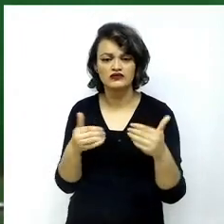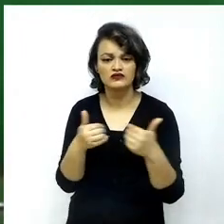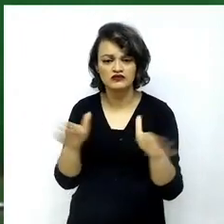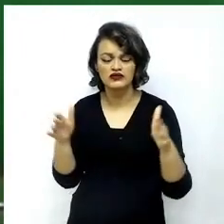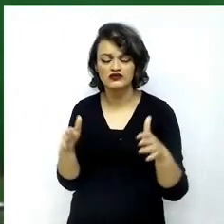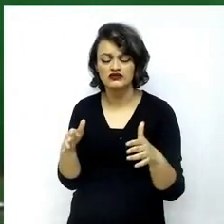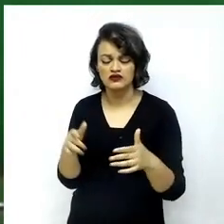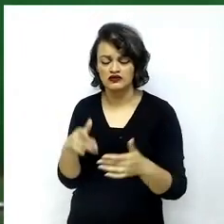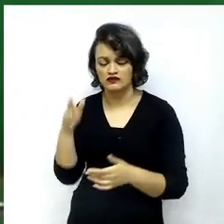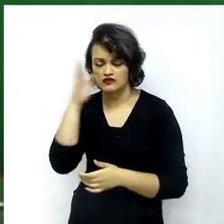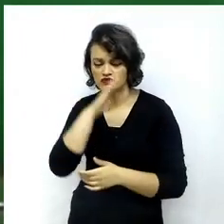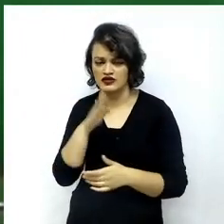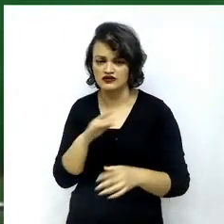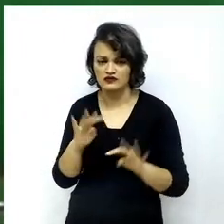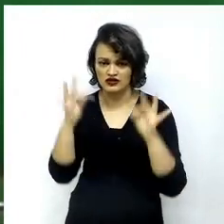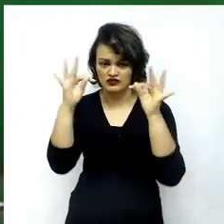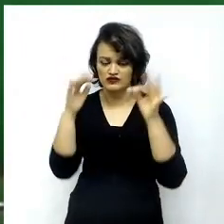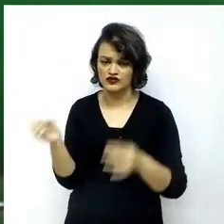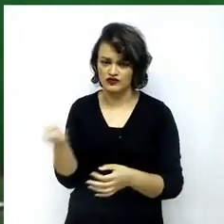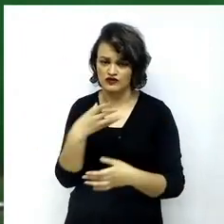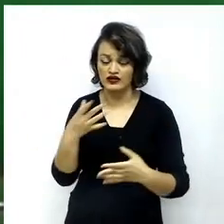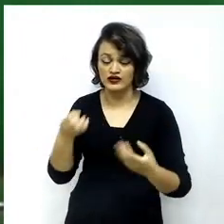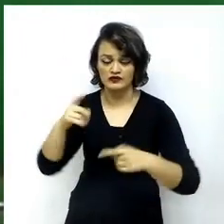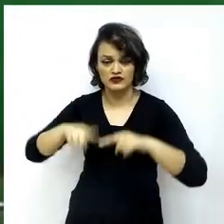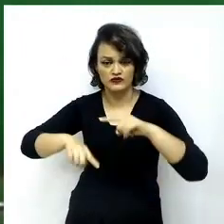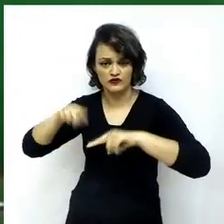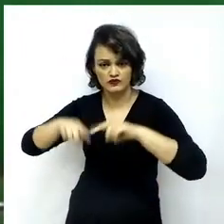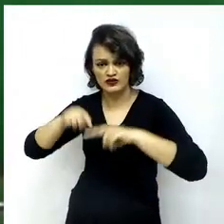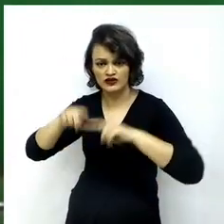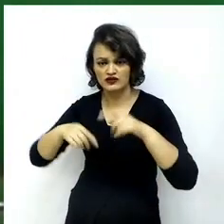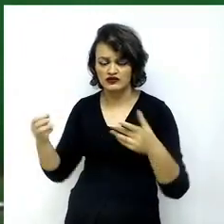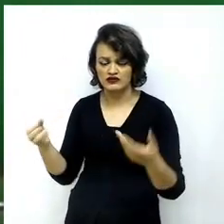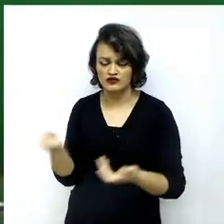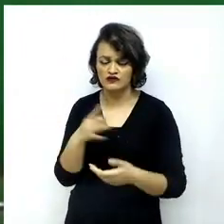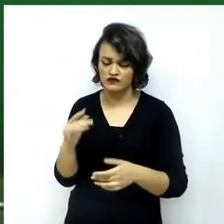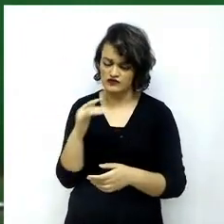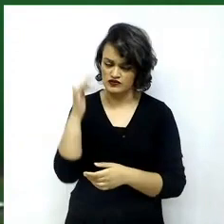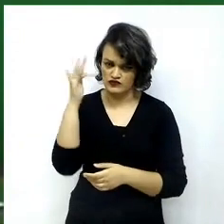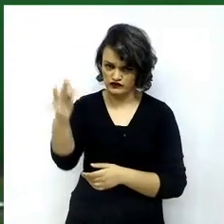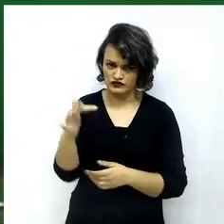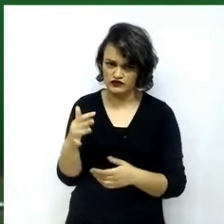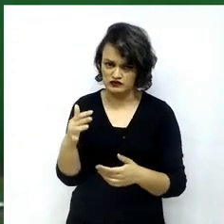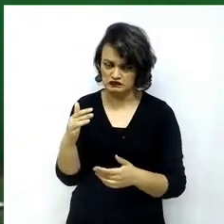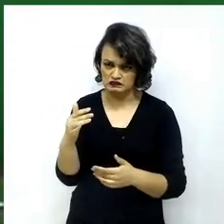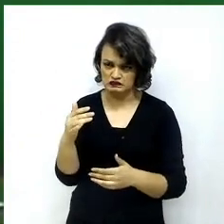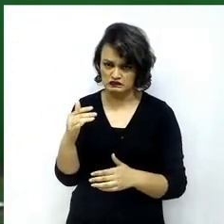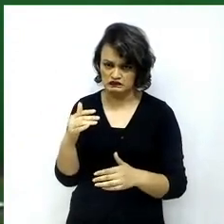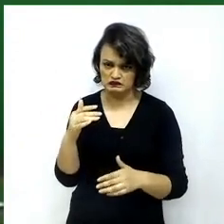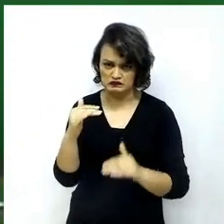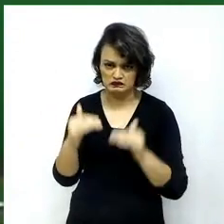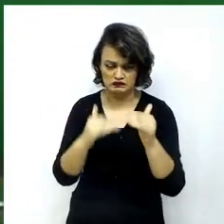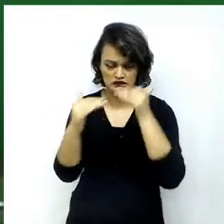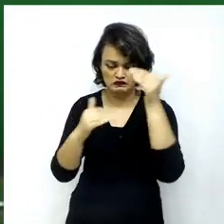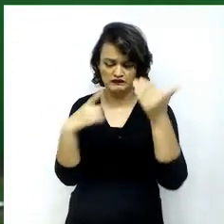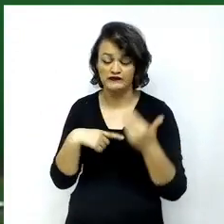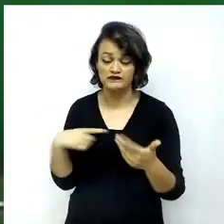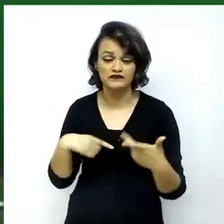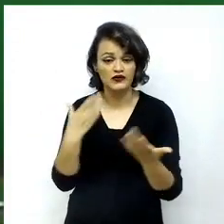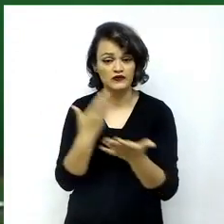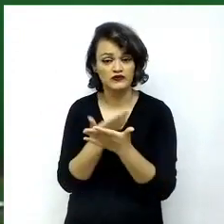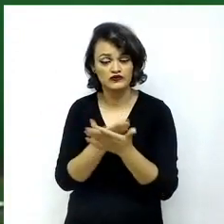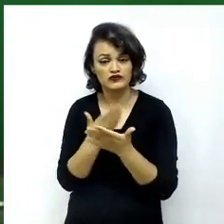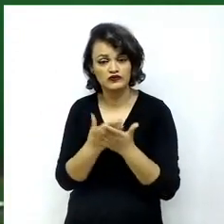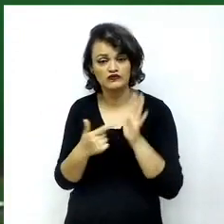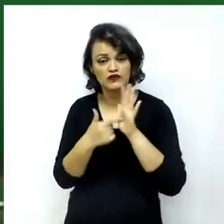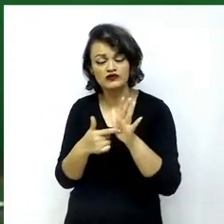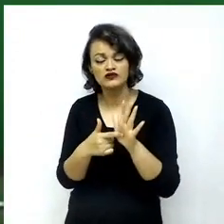our policies to move further in this direction. Going digital in Brazil makes a broad and precise assessment about how the country